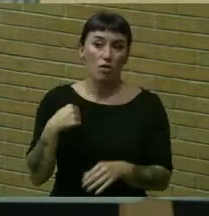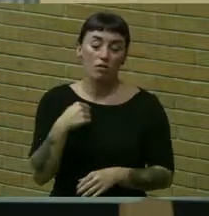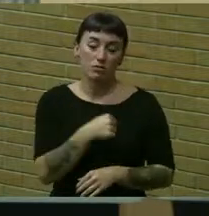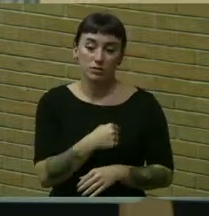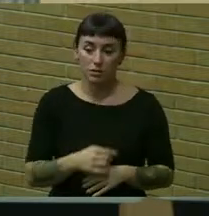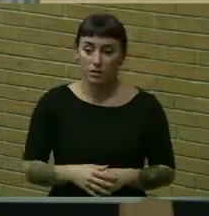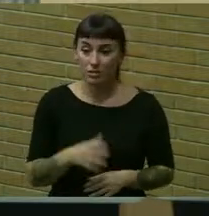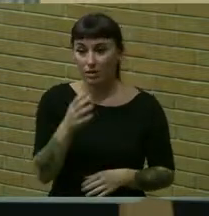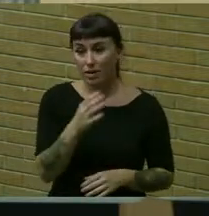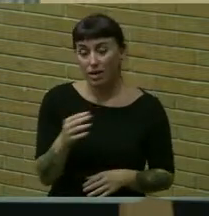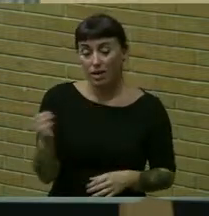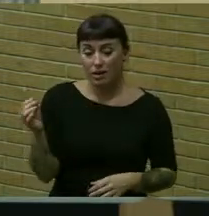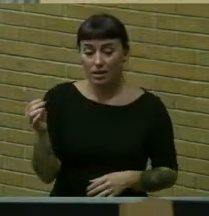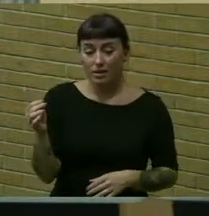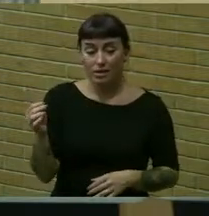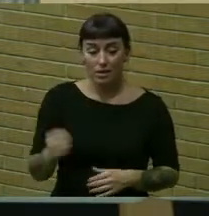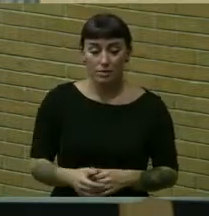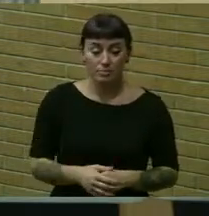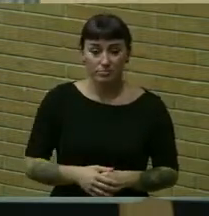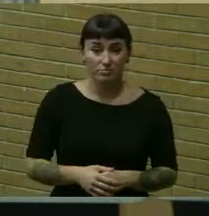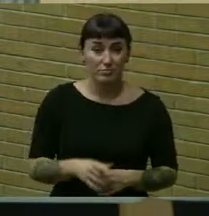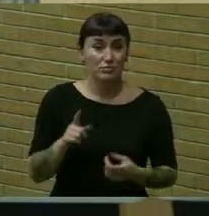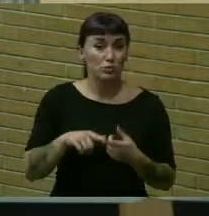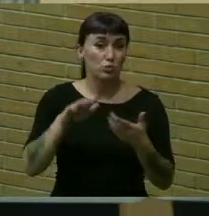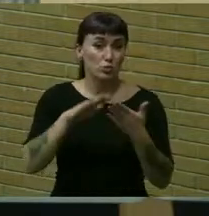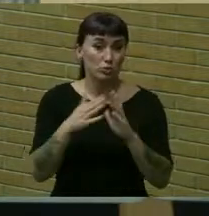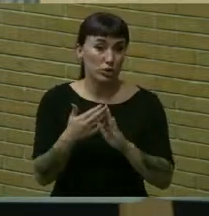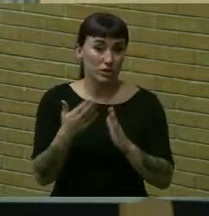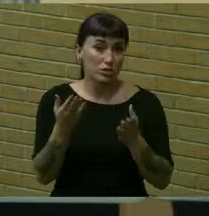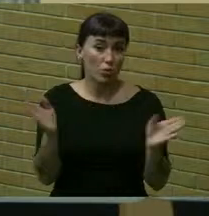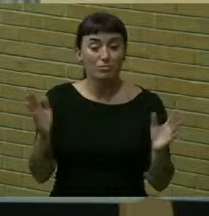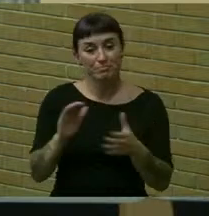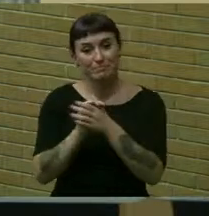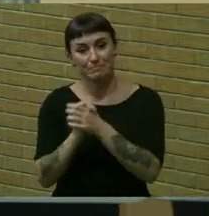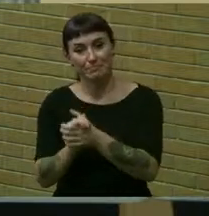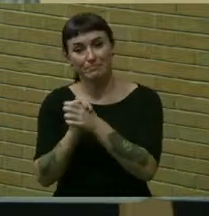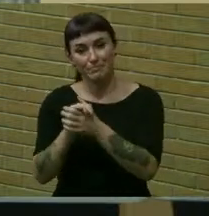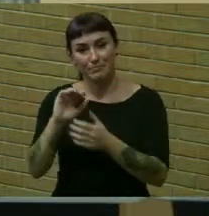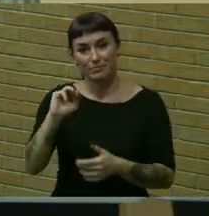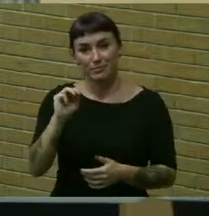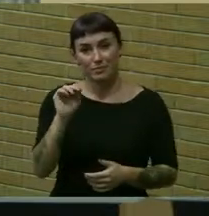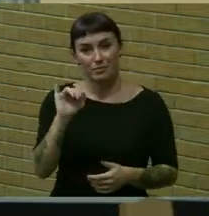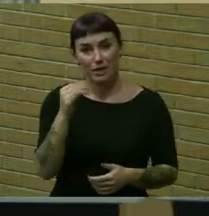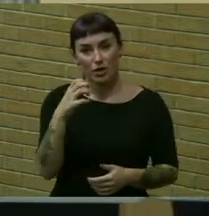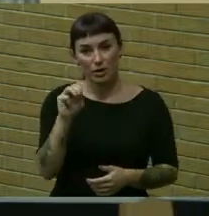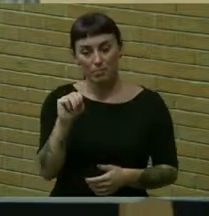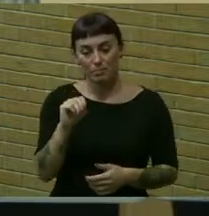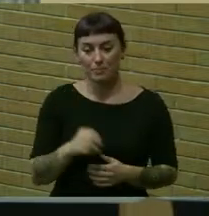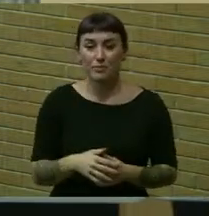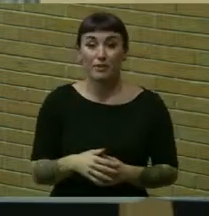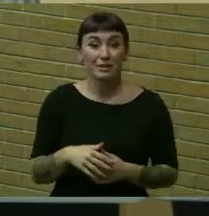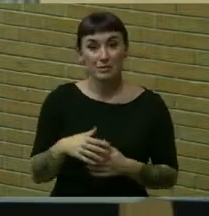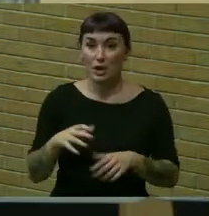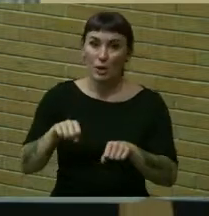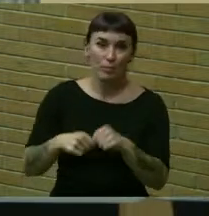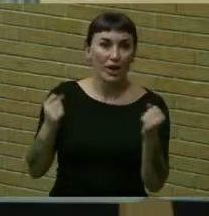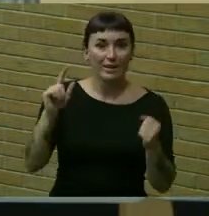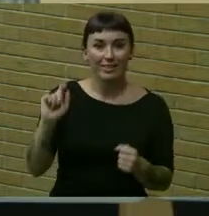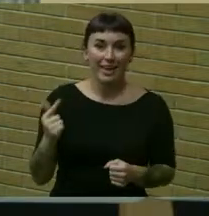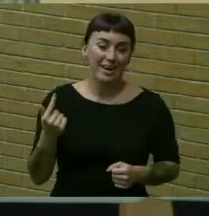uh and um to the community as a whole so congratulations miriam uh break a leg